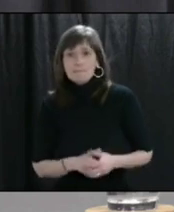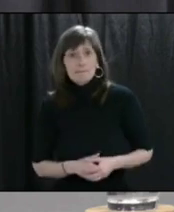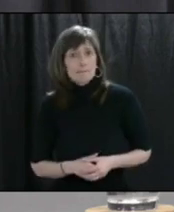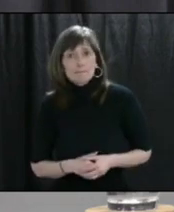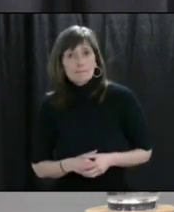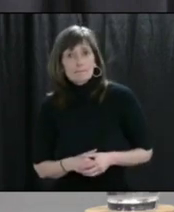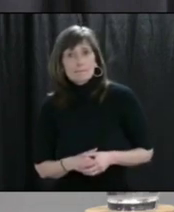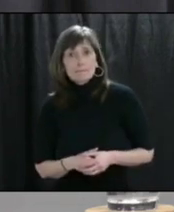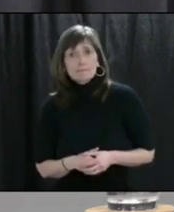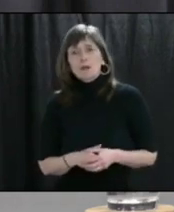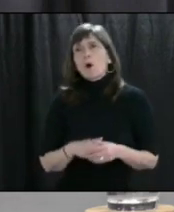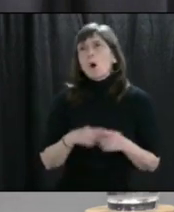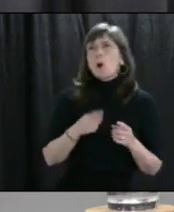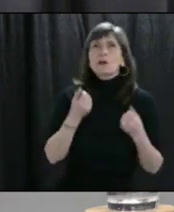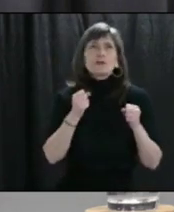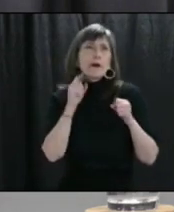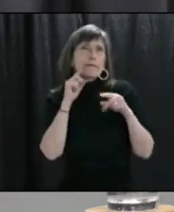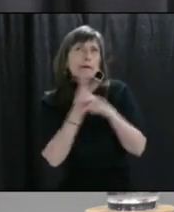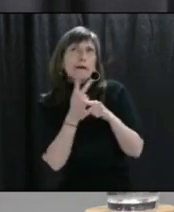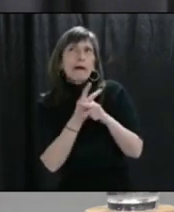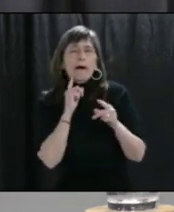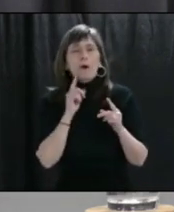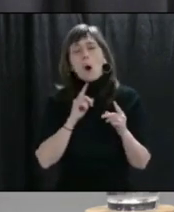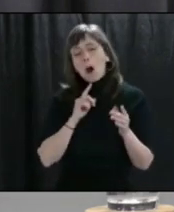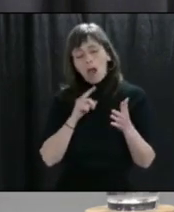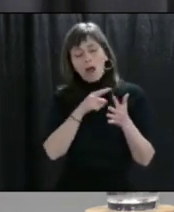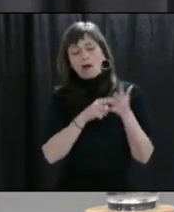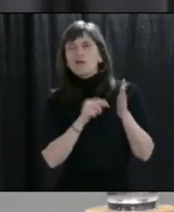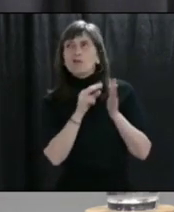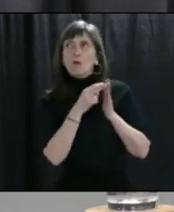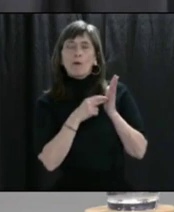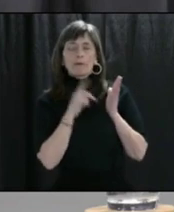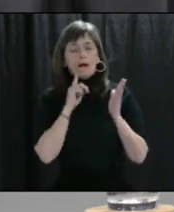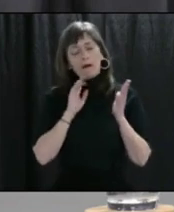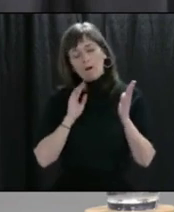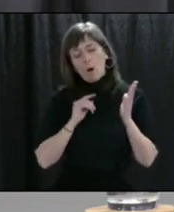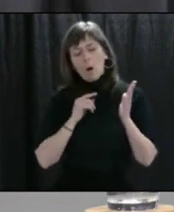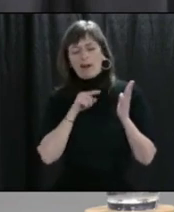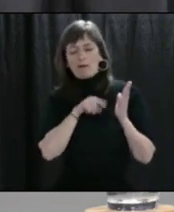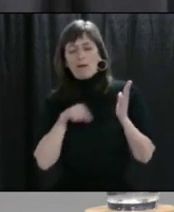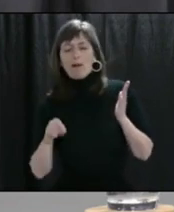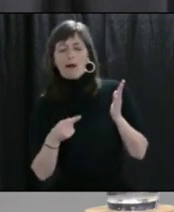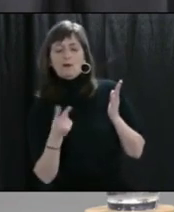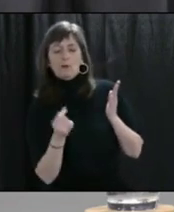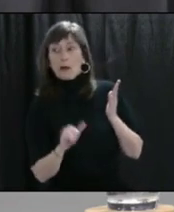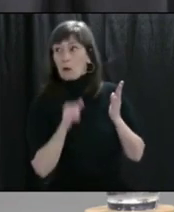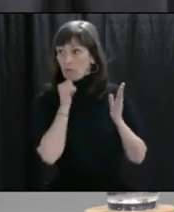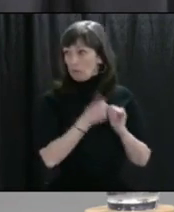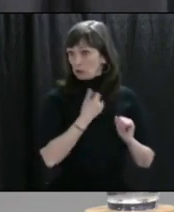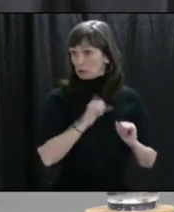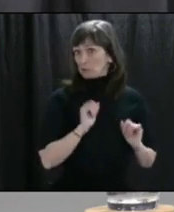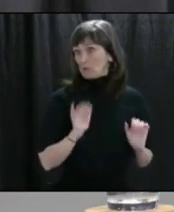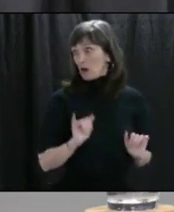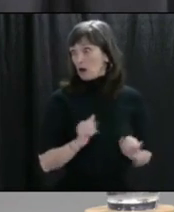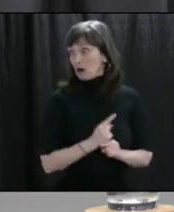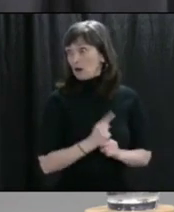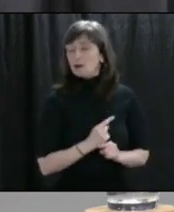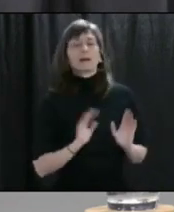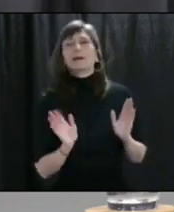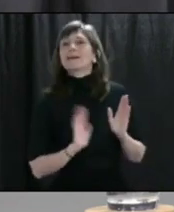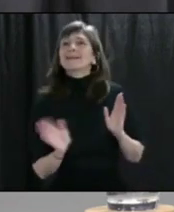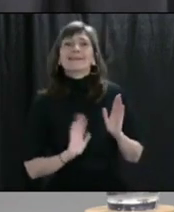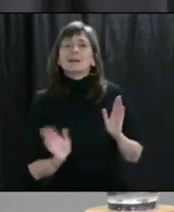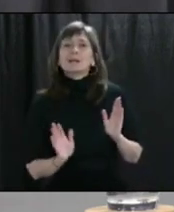to stop looking for loopholes, ways to get round the recommendations and the orders that our Chief Medical